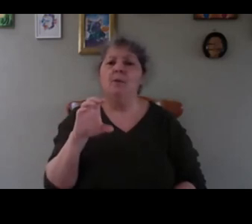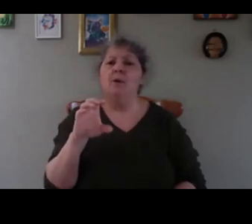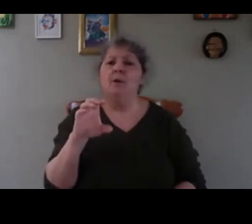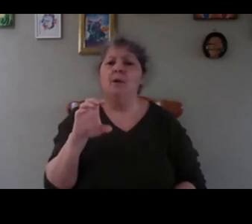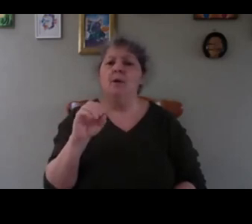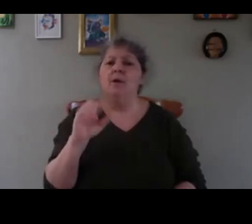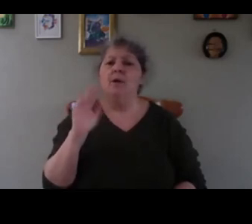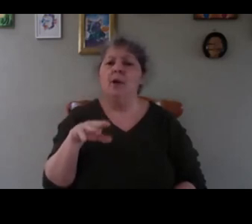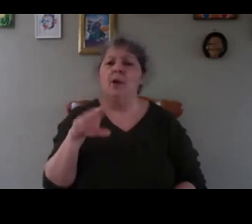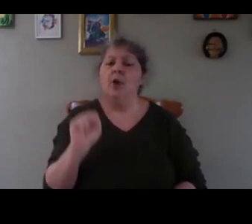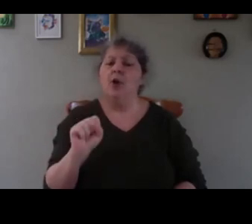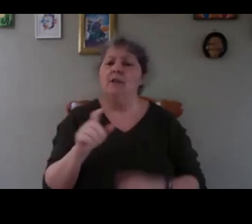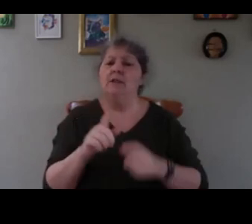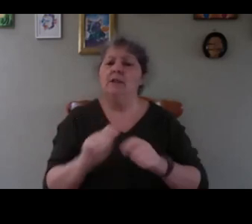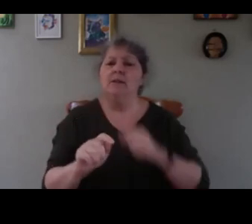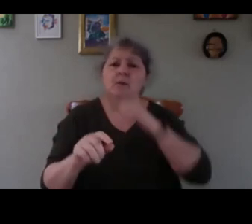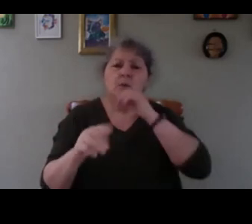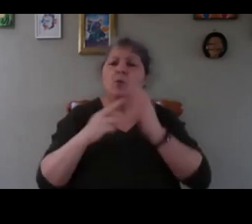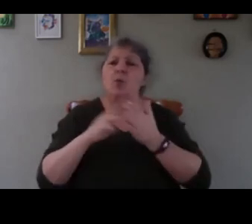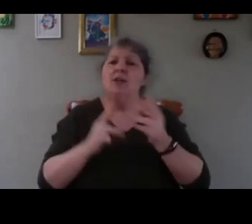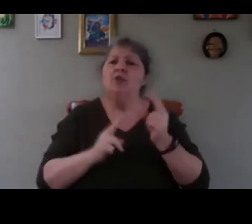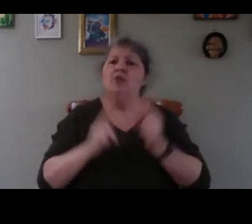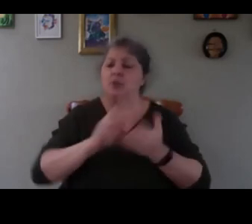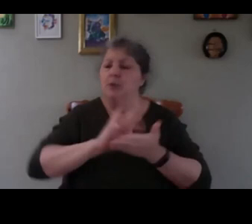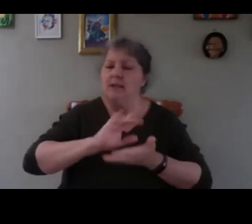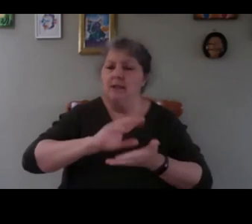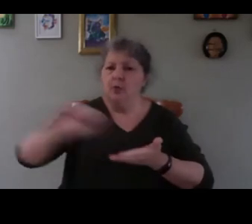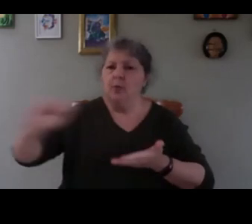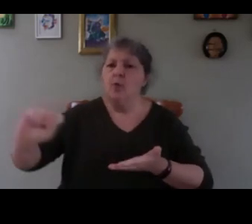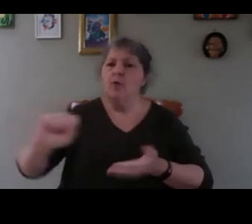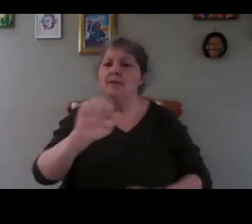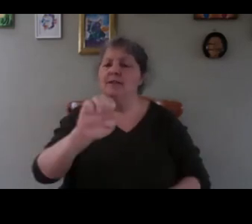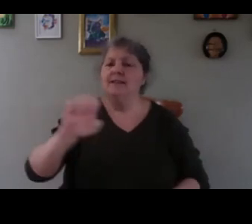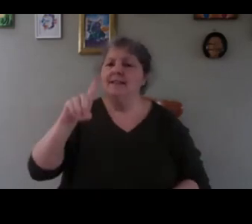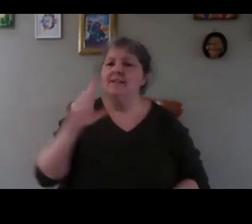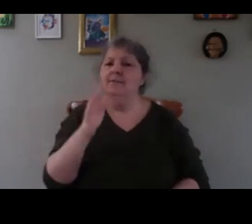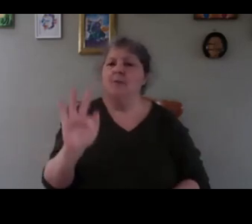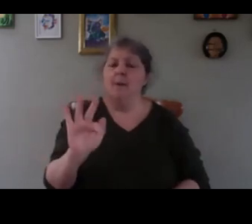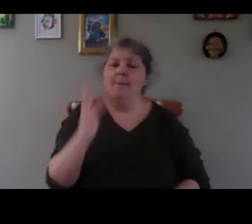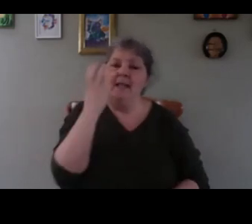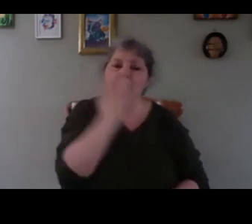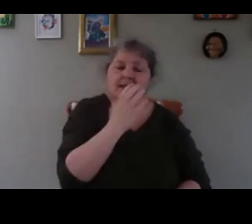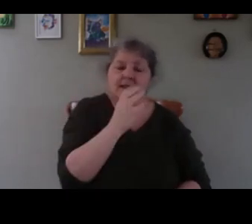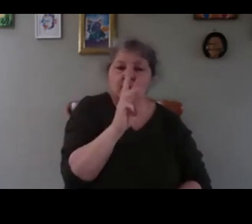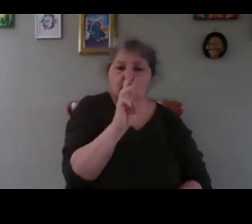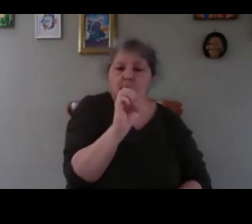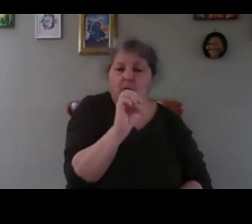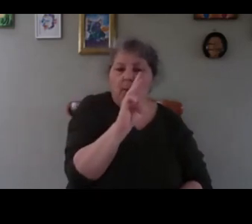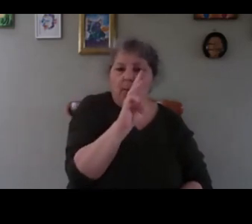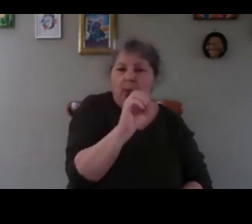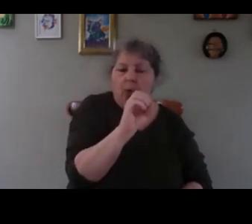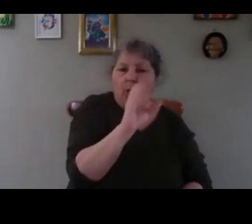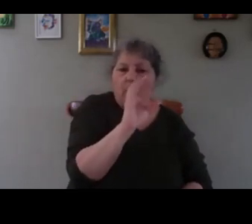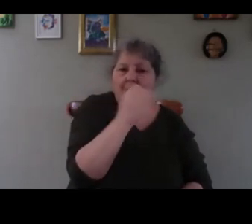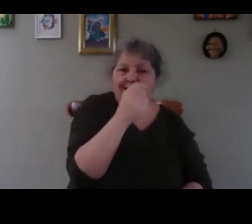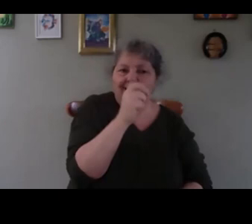so the question is when should we remove the seedlings from the heated propagator and where should we